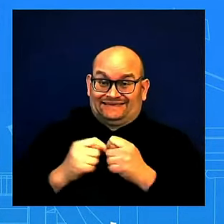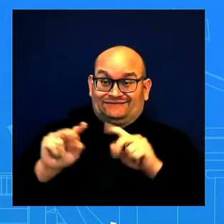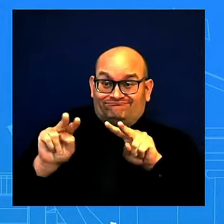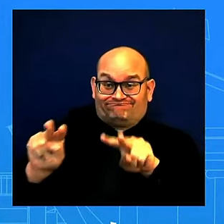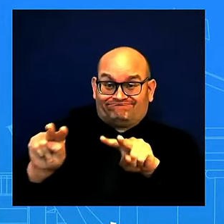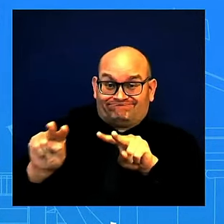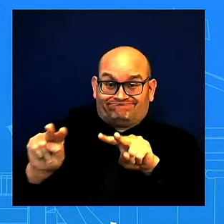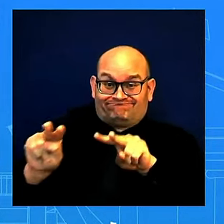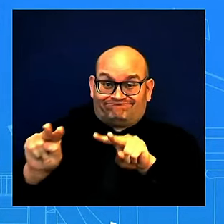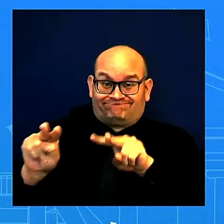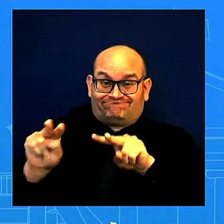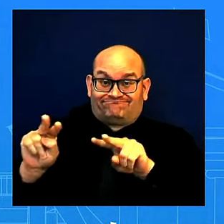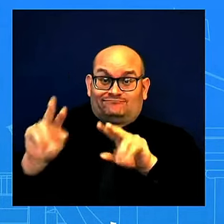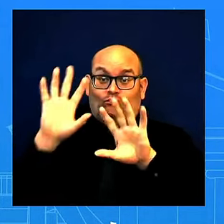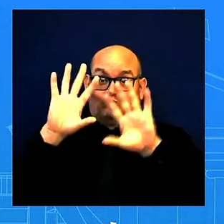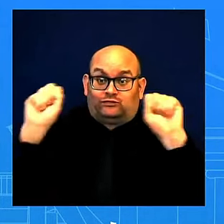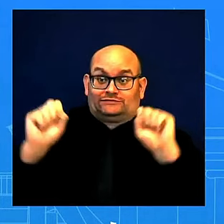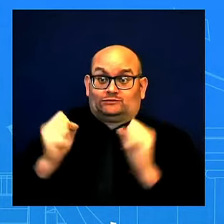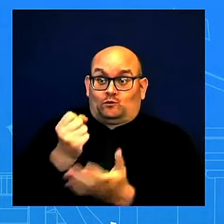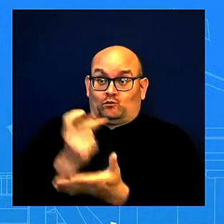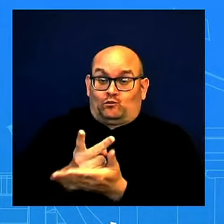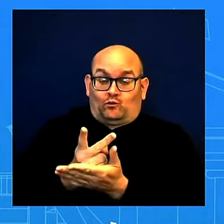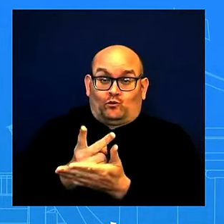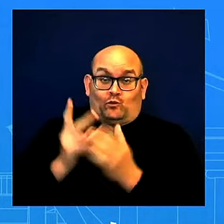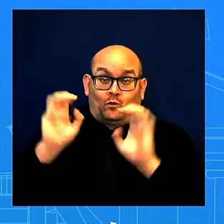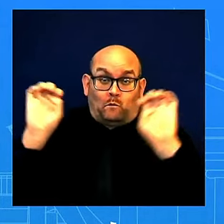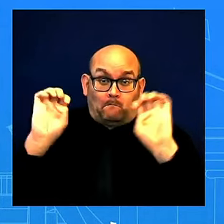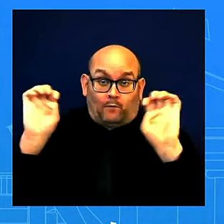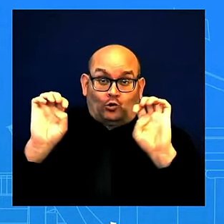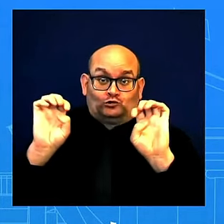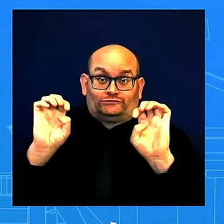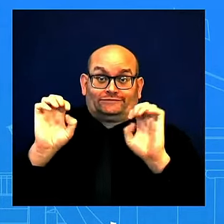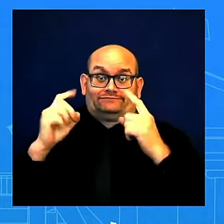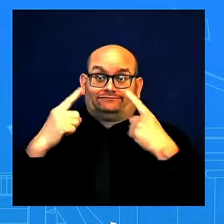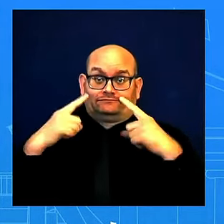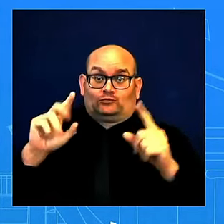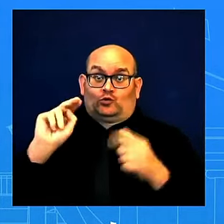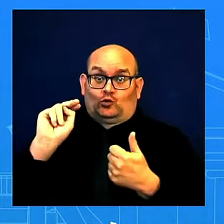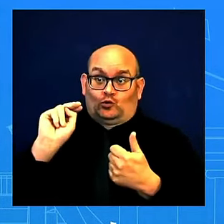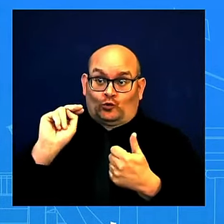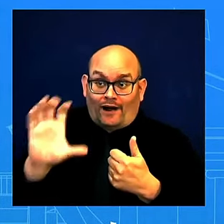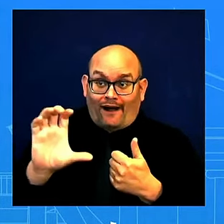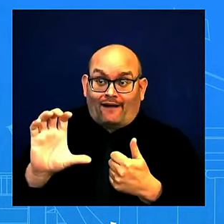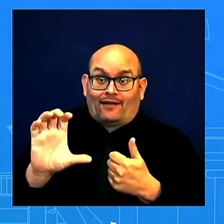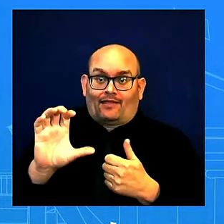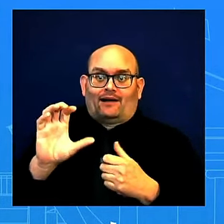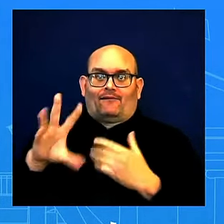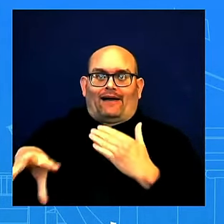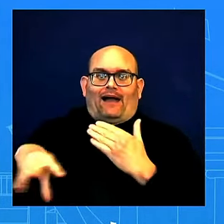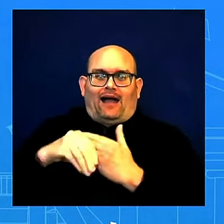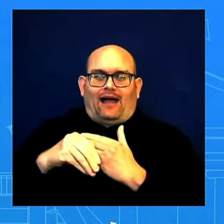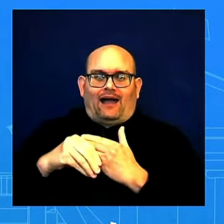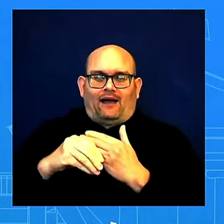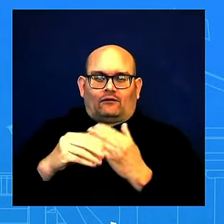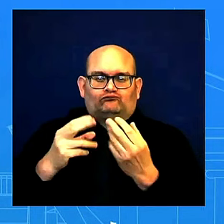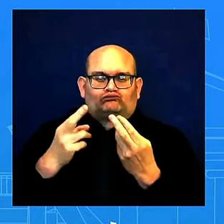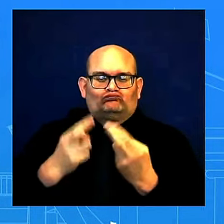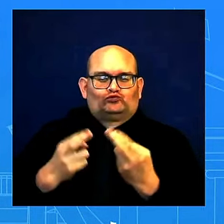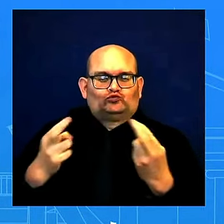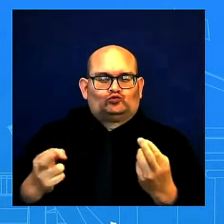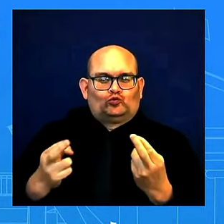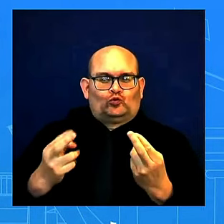emergency declaration request from Governor of North Carolina, which will provide additional resources to support the state's response efforts.